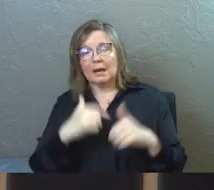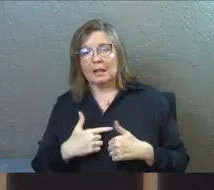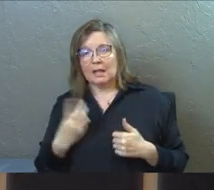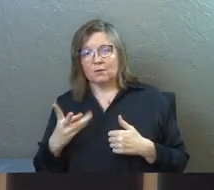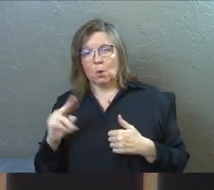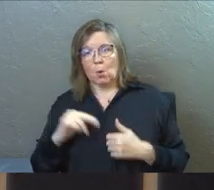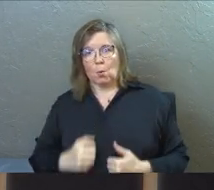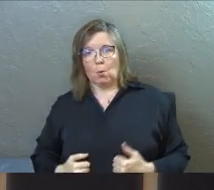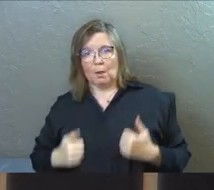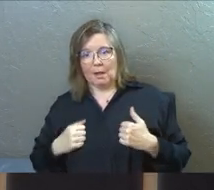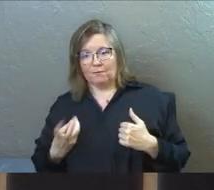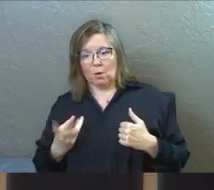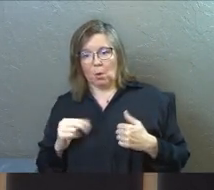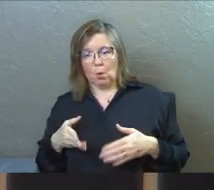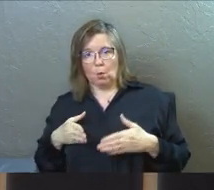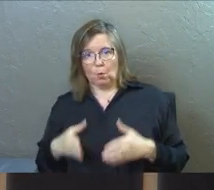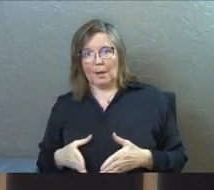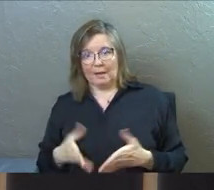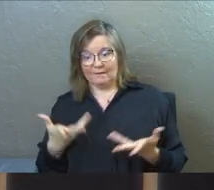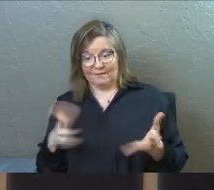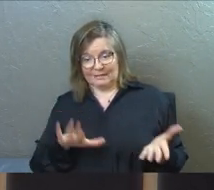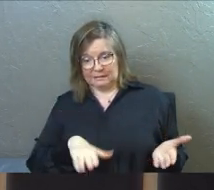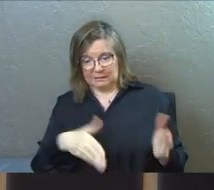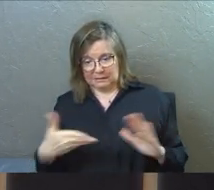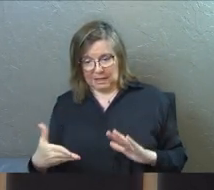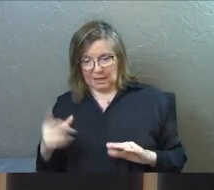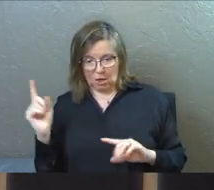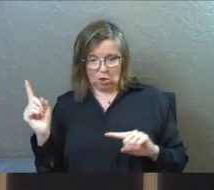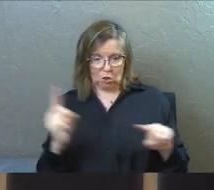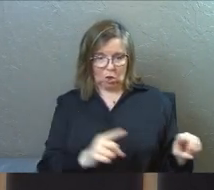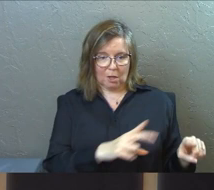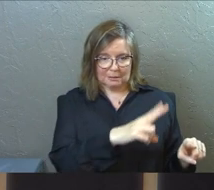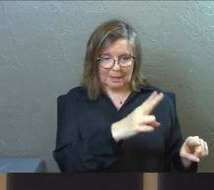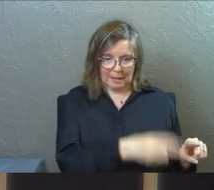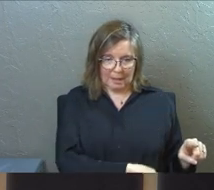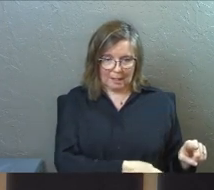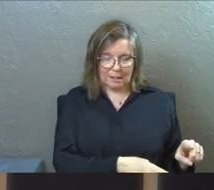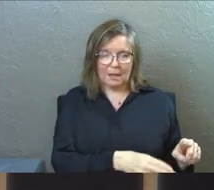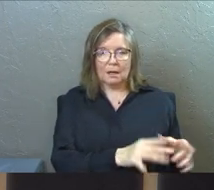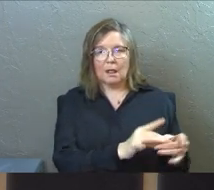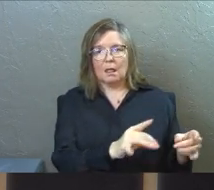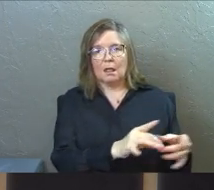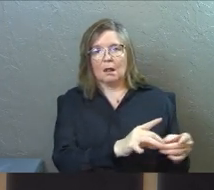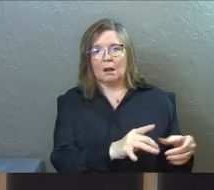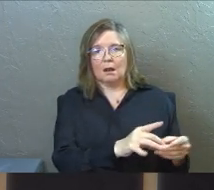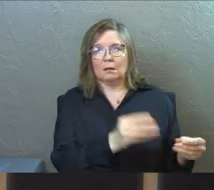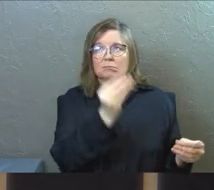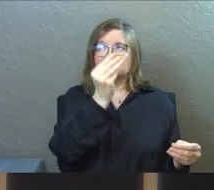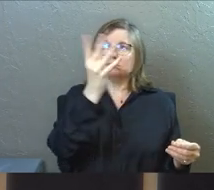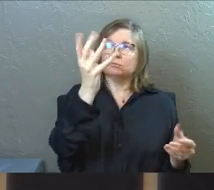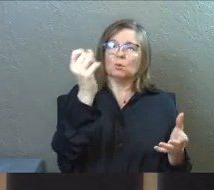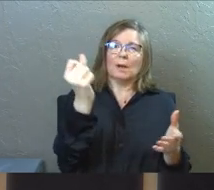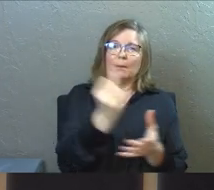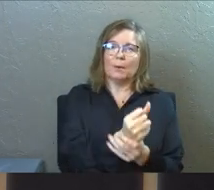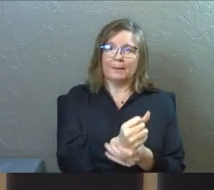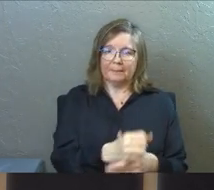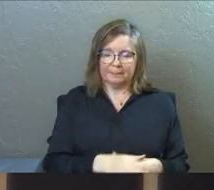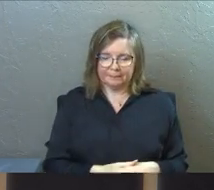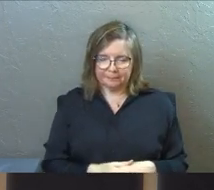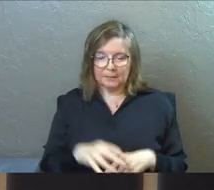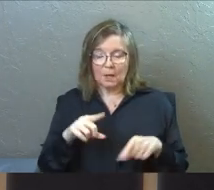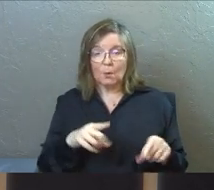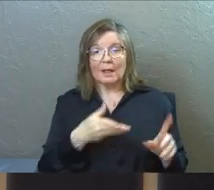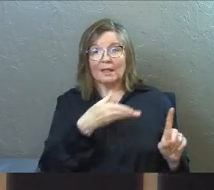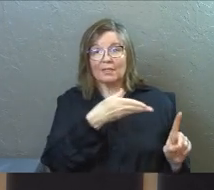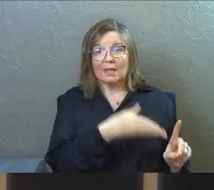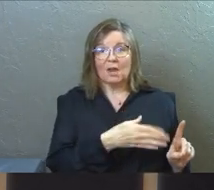life in his own way and then he has died and he has gone to hell or Gehenna. And he starts speaking to Abraham. And